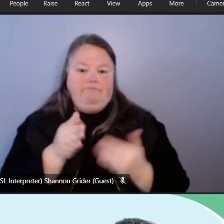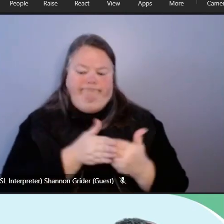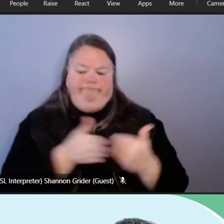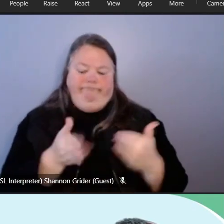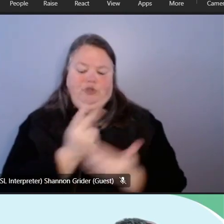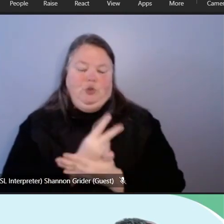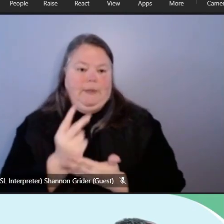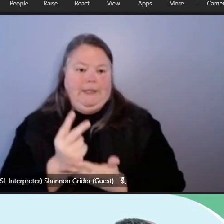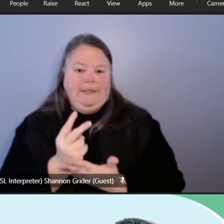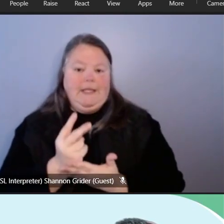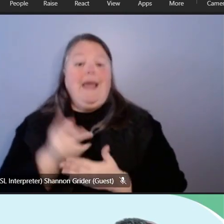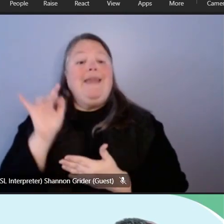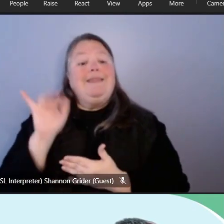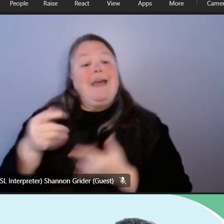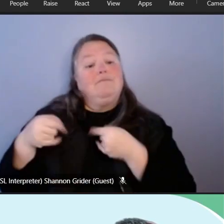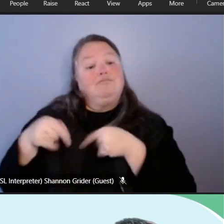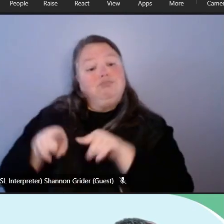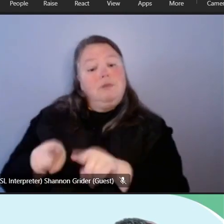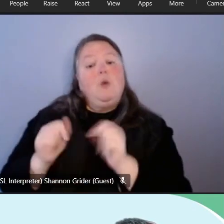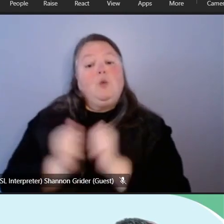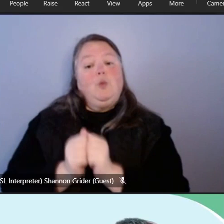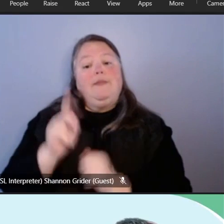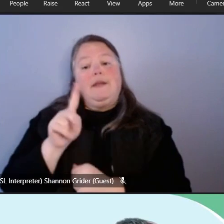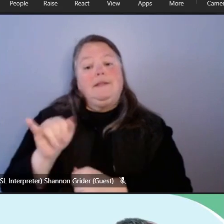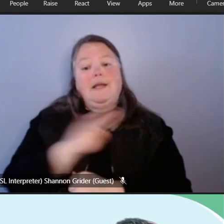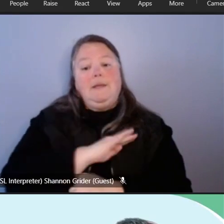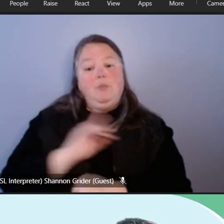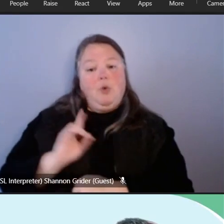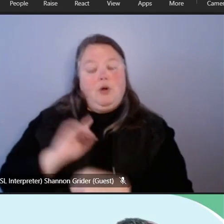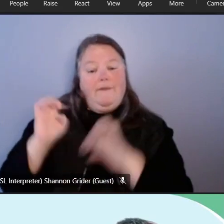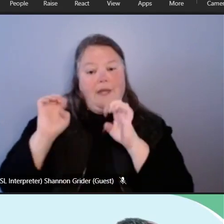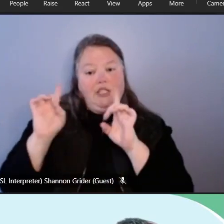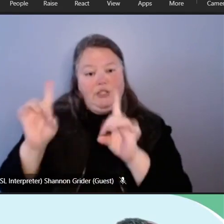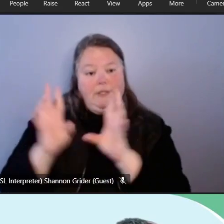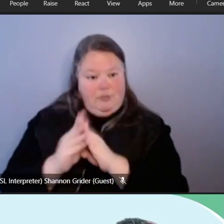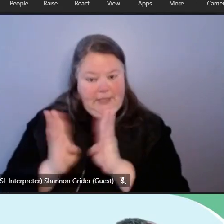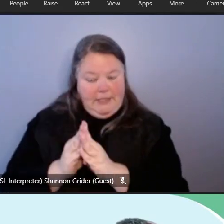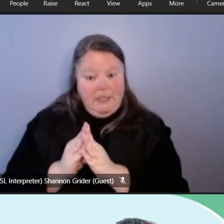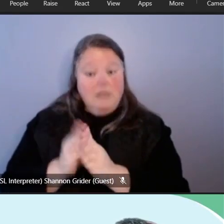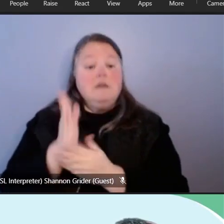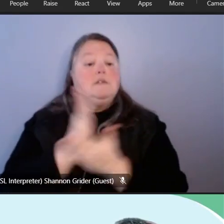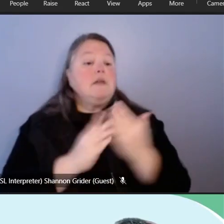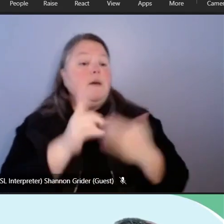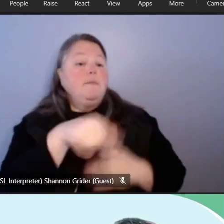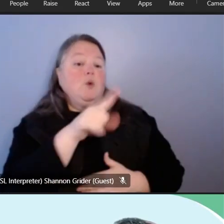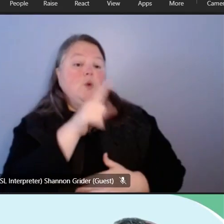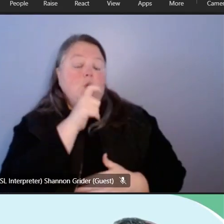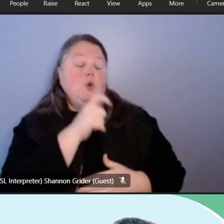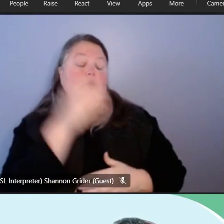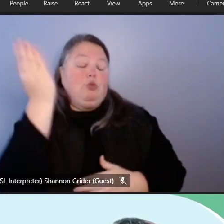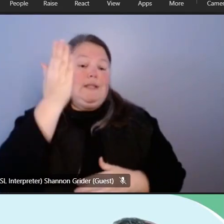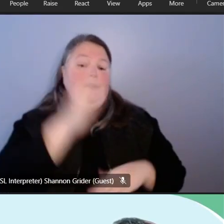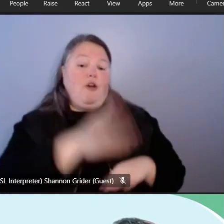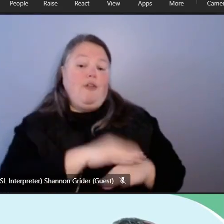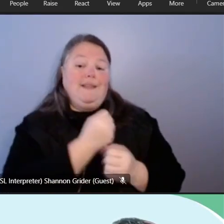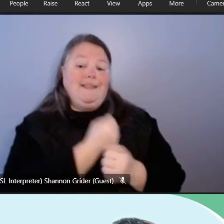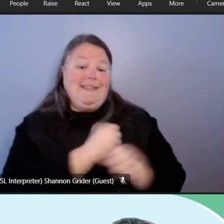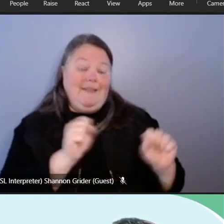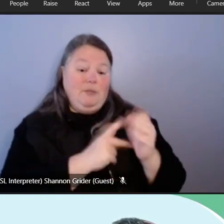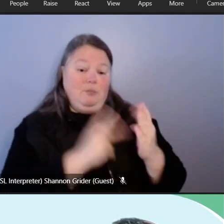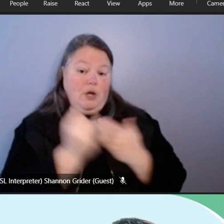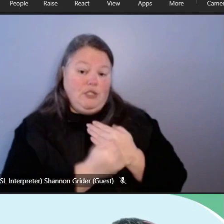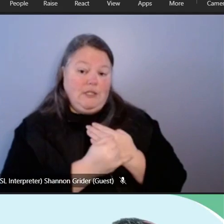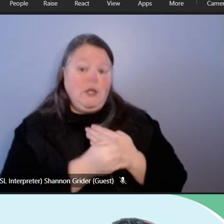also coincides with the kentucky board of education meeting and some of you who presented on the safety project will actually be working